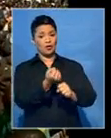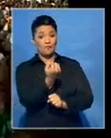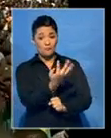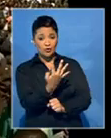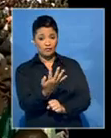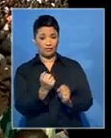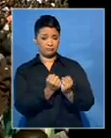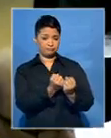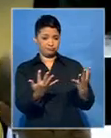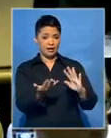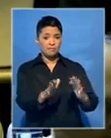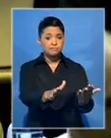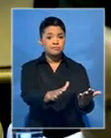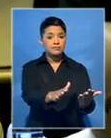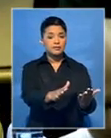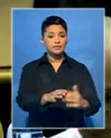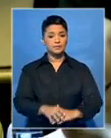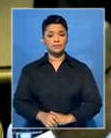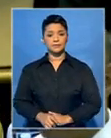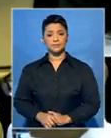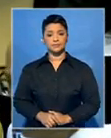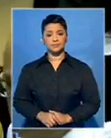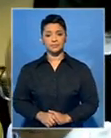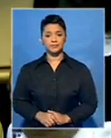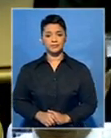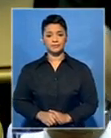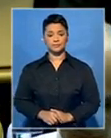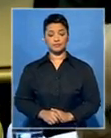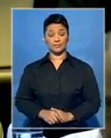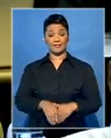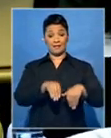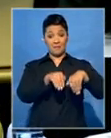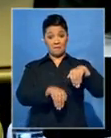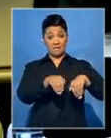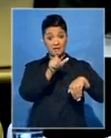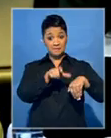days later. These people were regarded as the enemy.